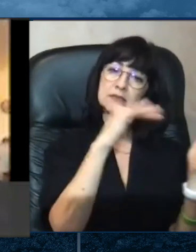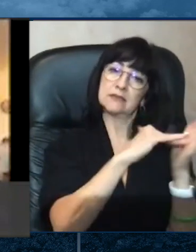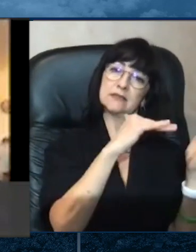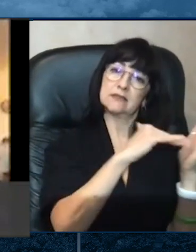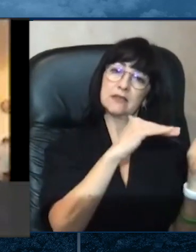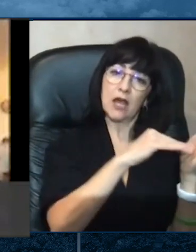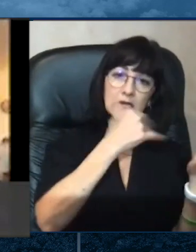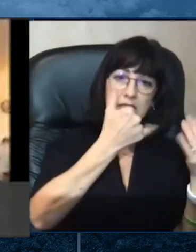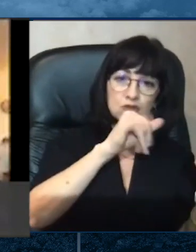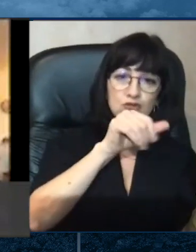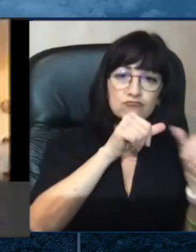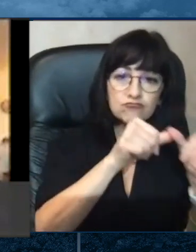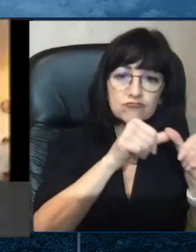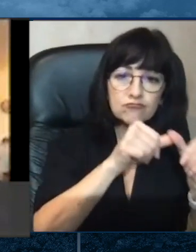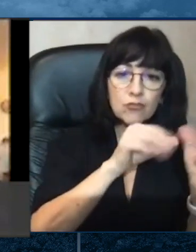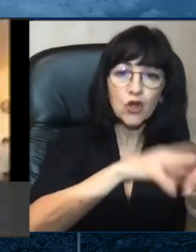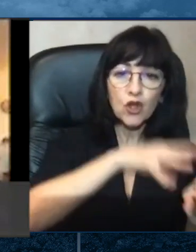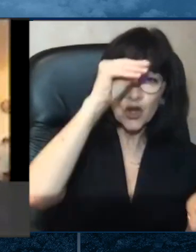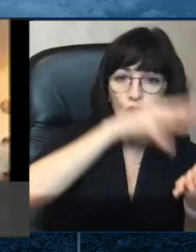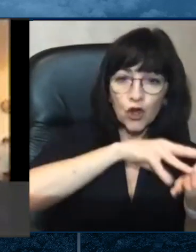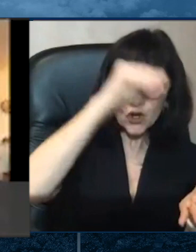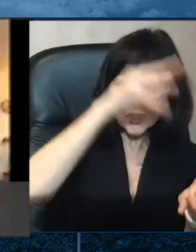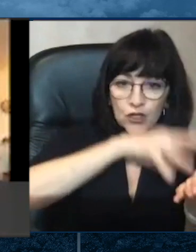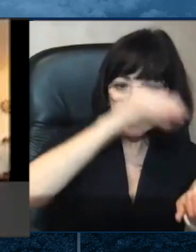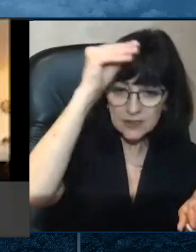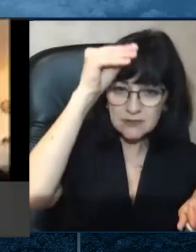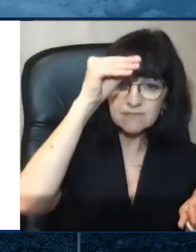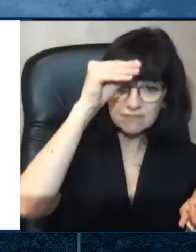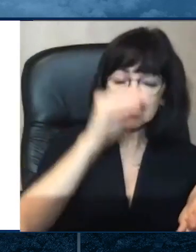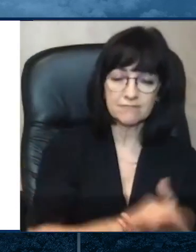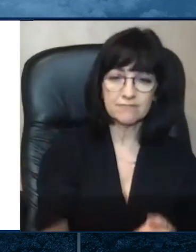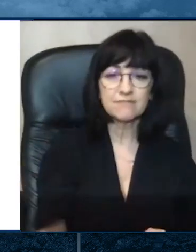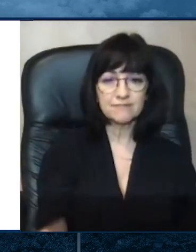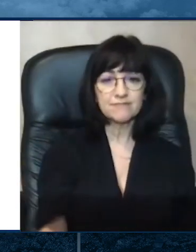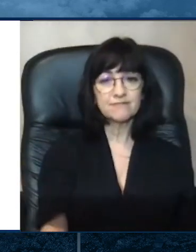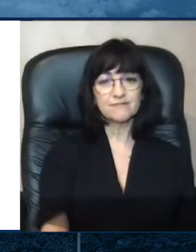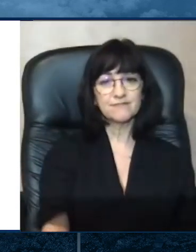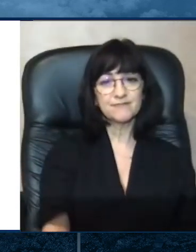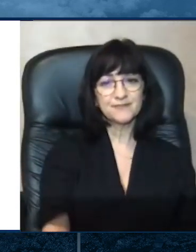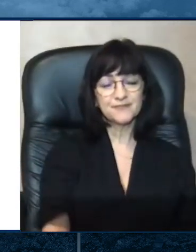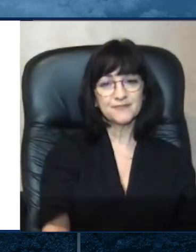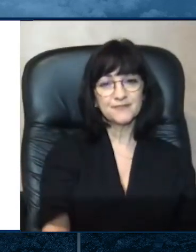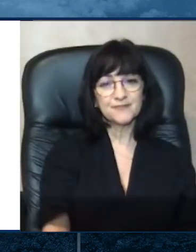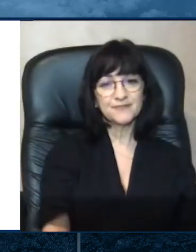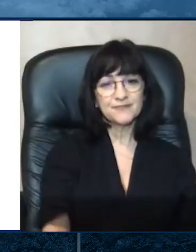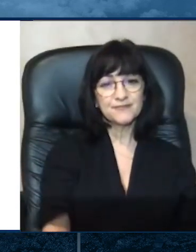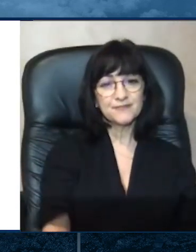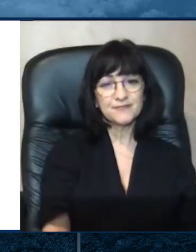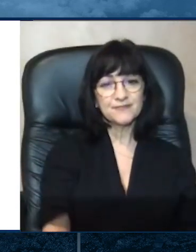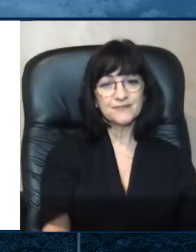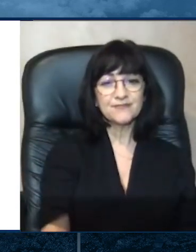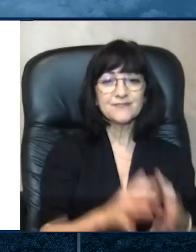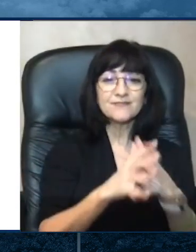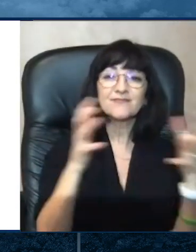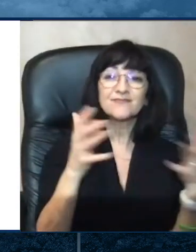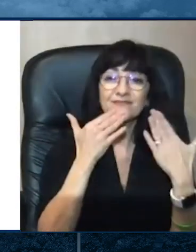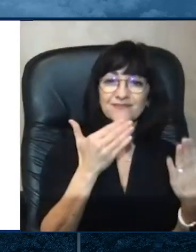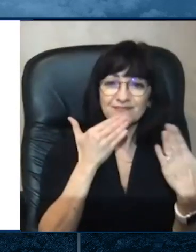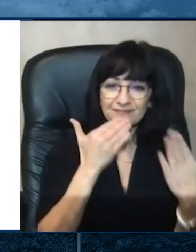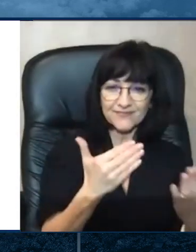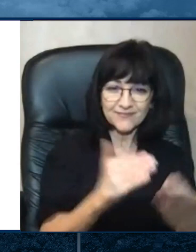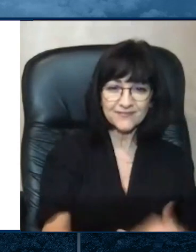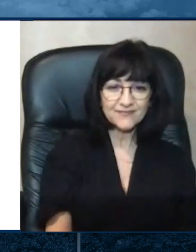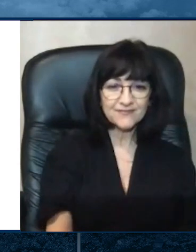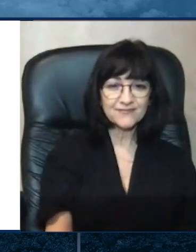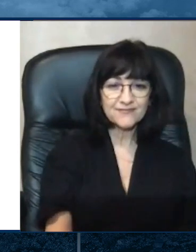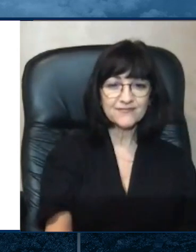I hope I did her justice. Thank you, Maria. Thank very much, Dr. Walker